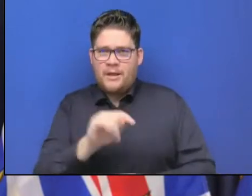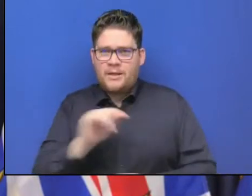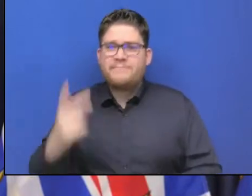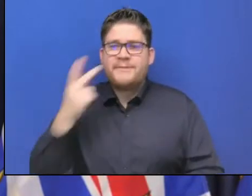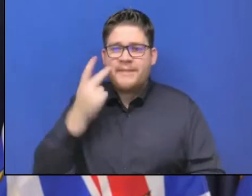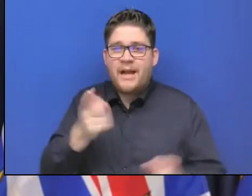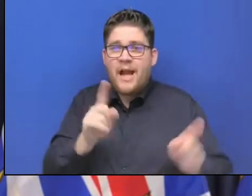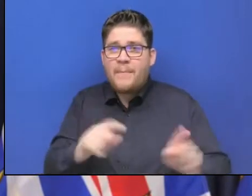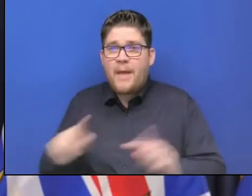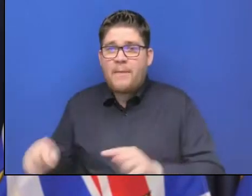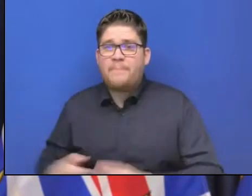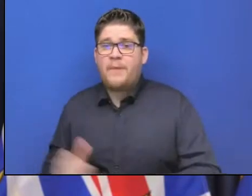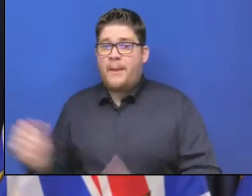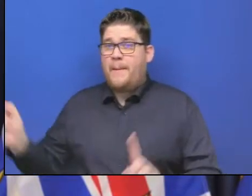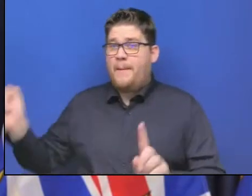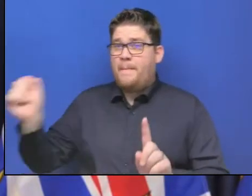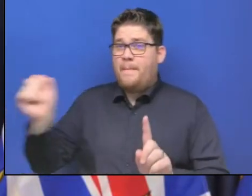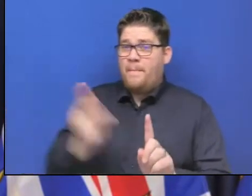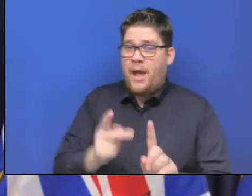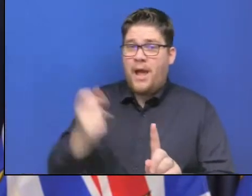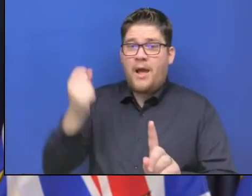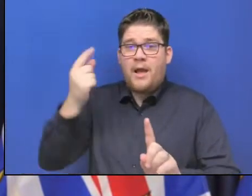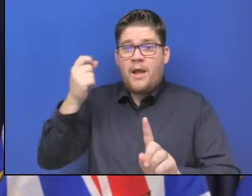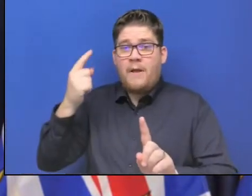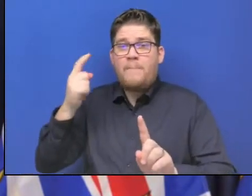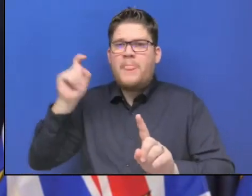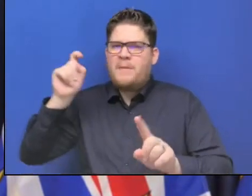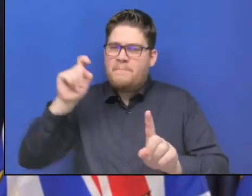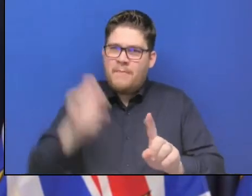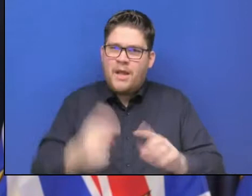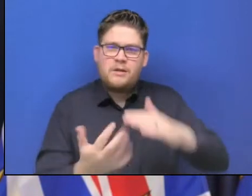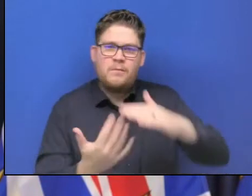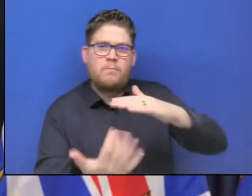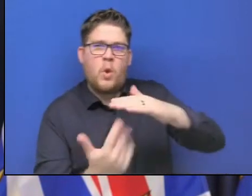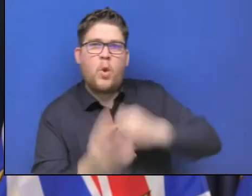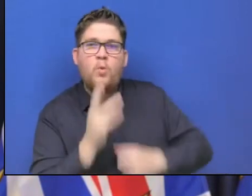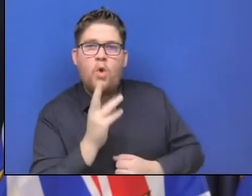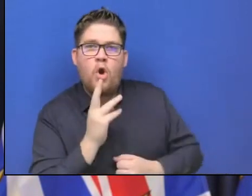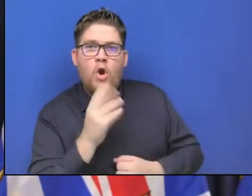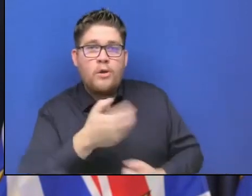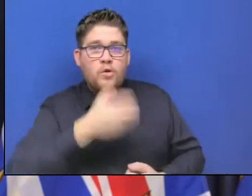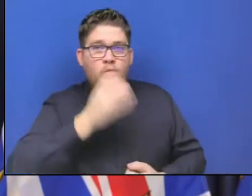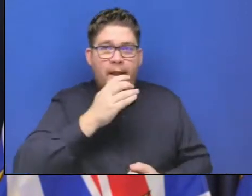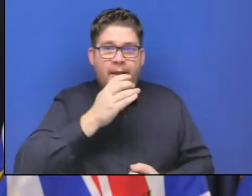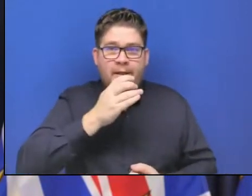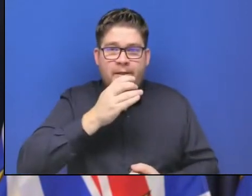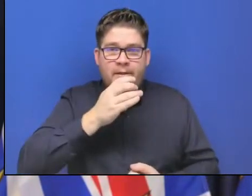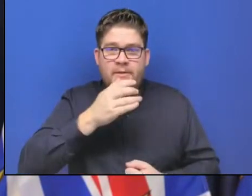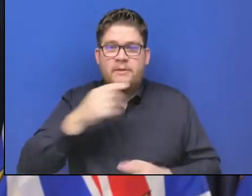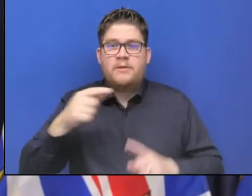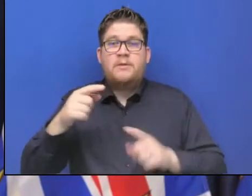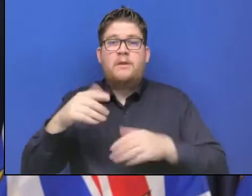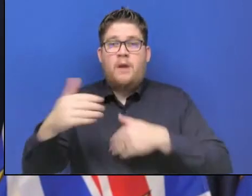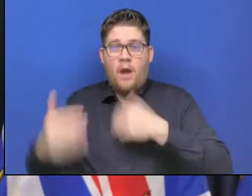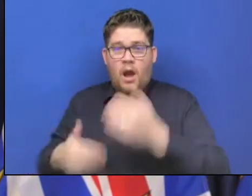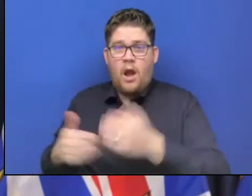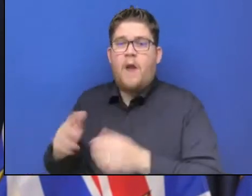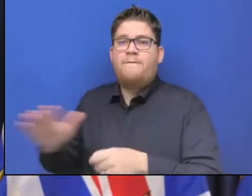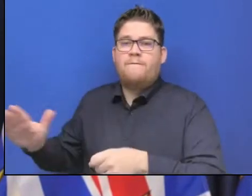advisory is in place until either wells are cleared